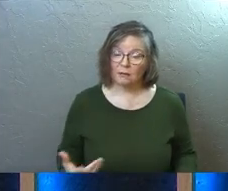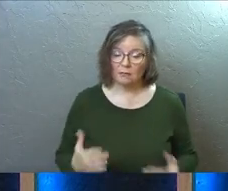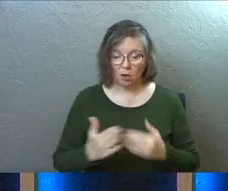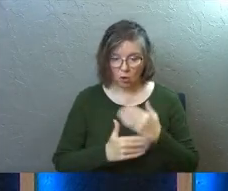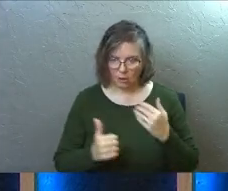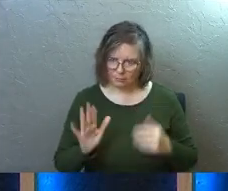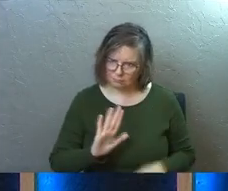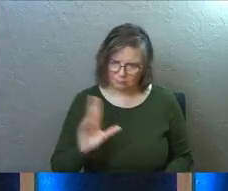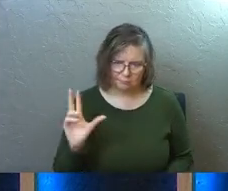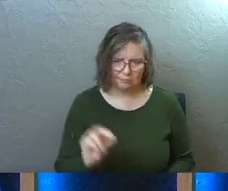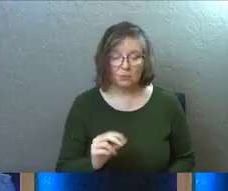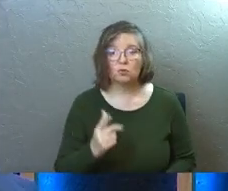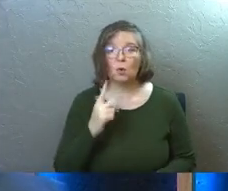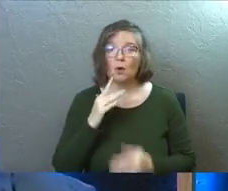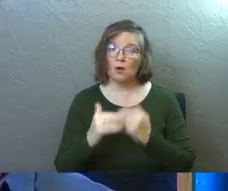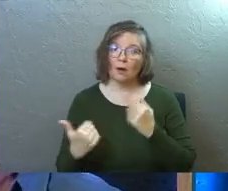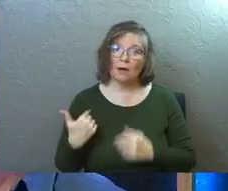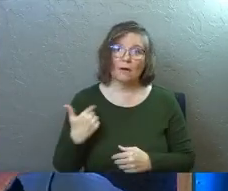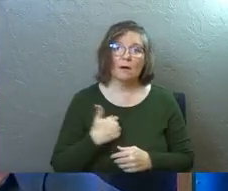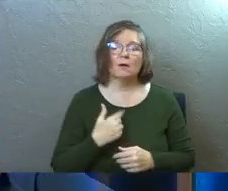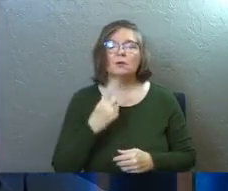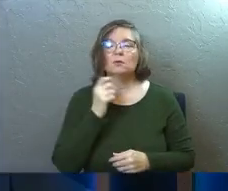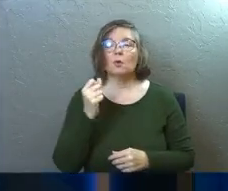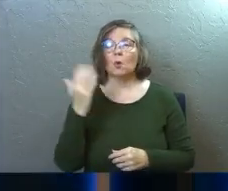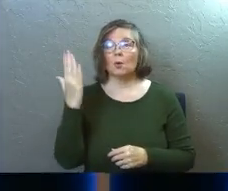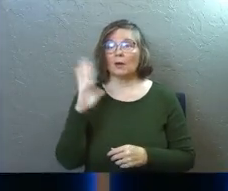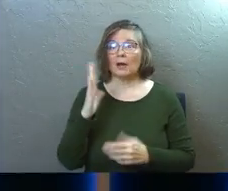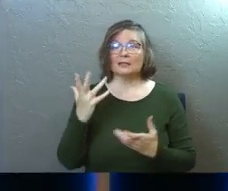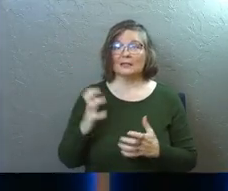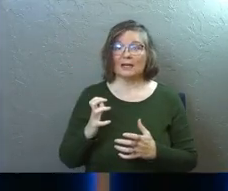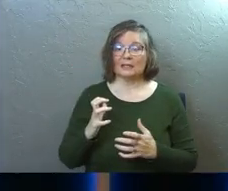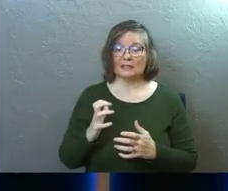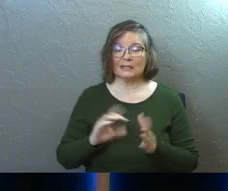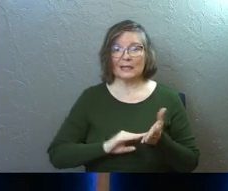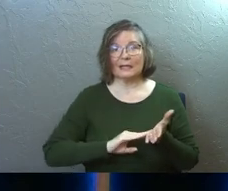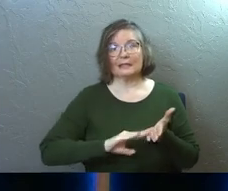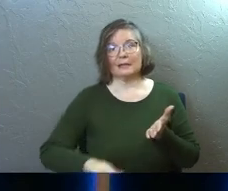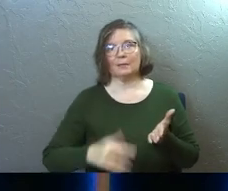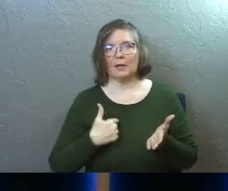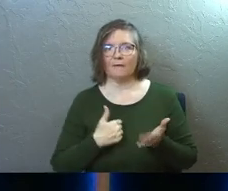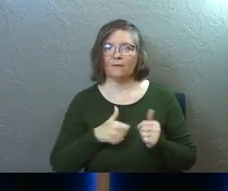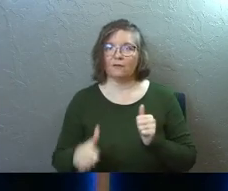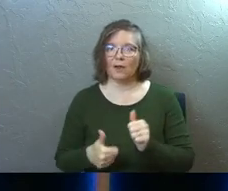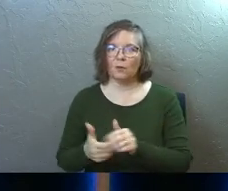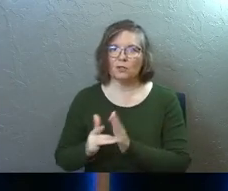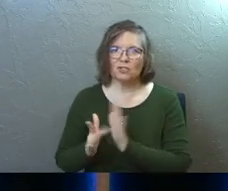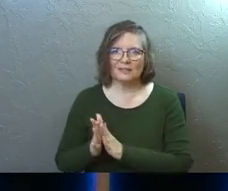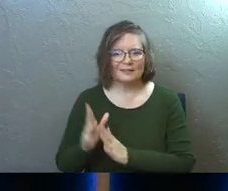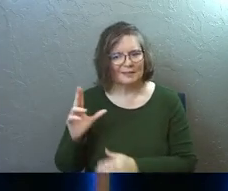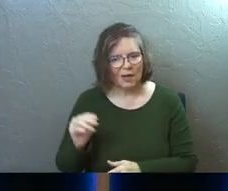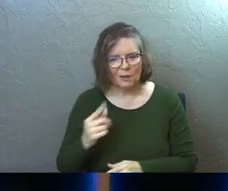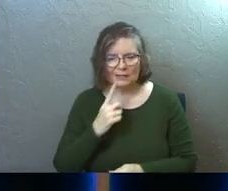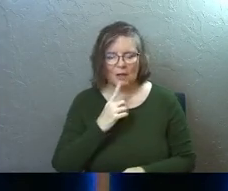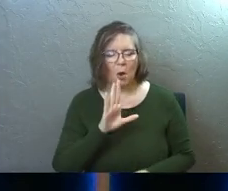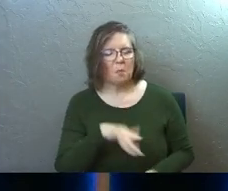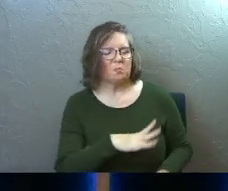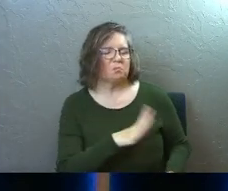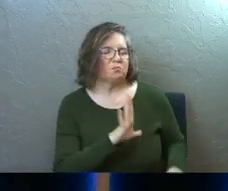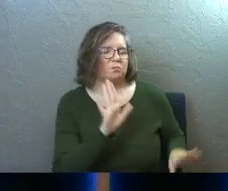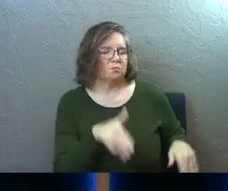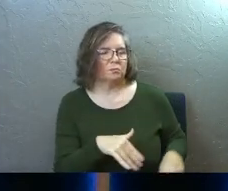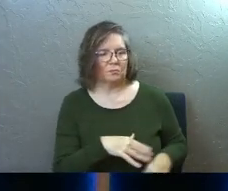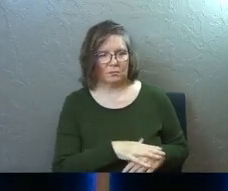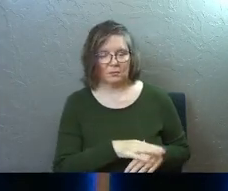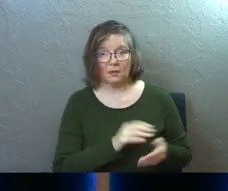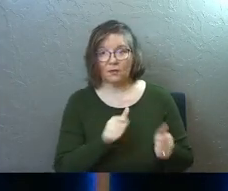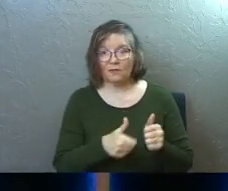Calls them out. And so he calls us out. And so God does not exempt us from following Jesus. He does not pre-excuse us